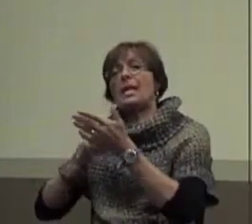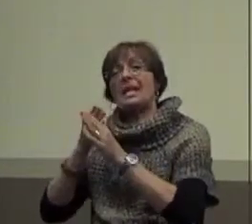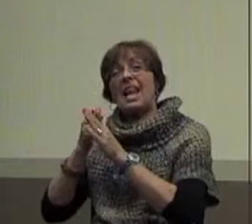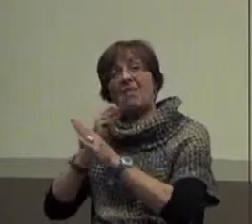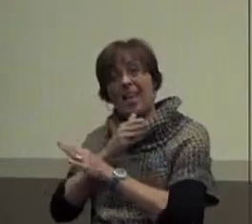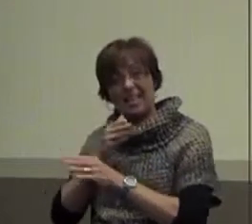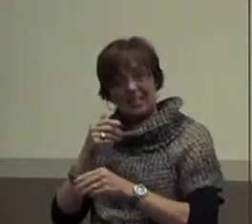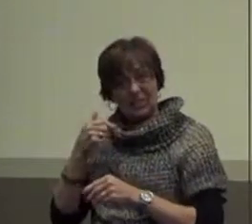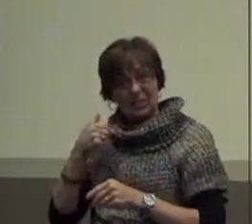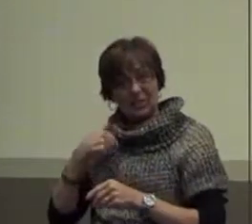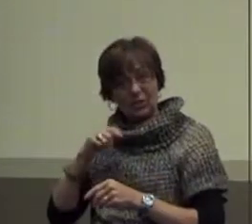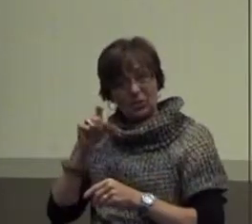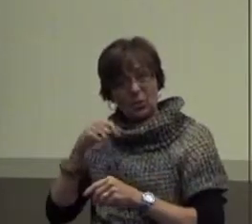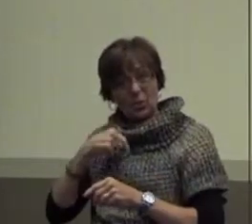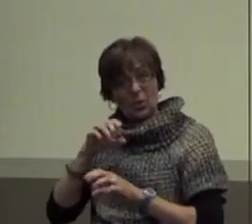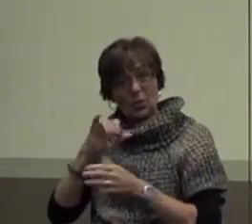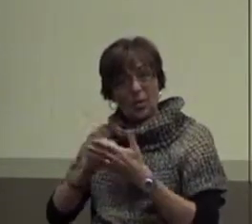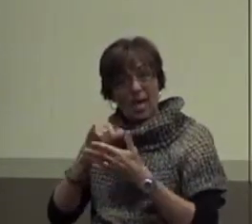really need to do for her?